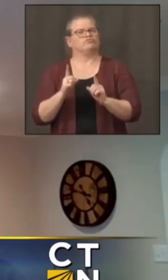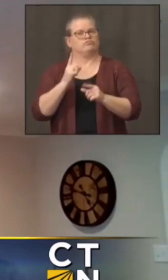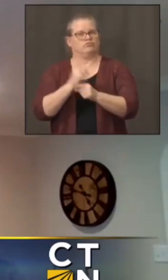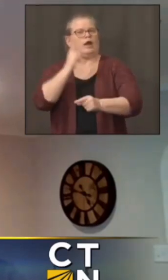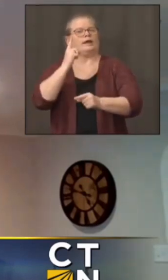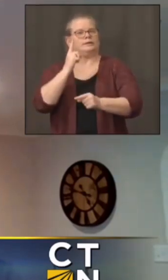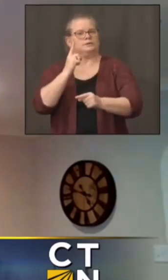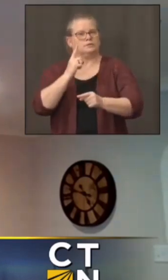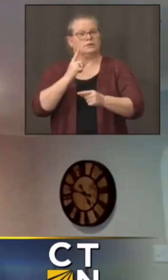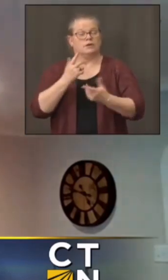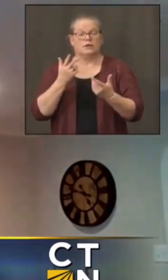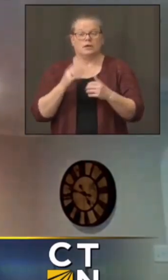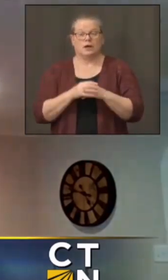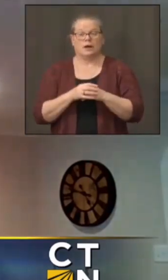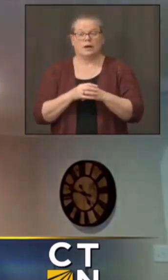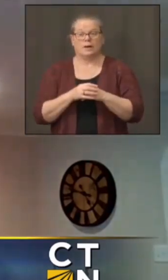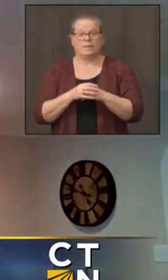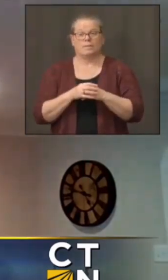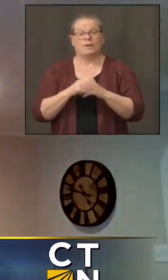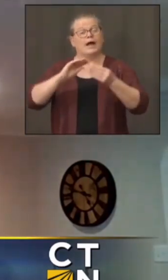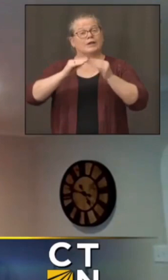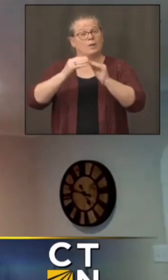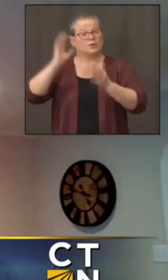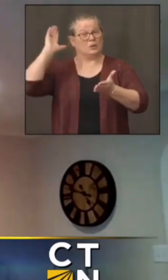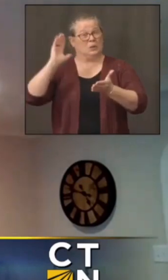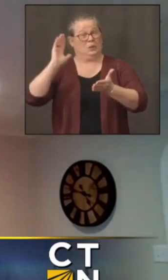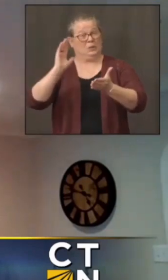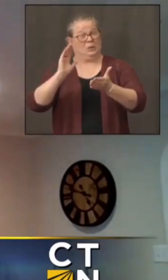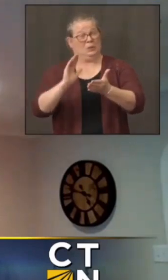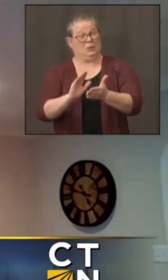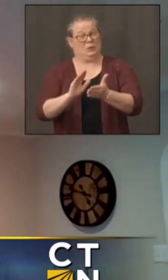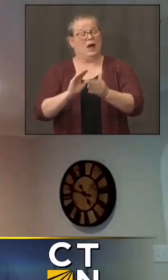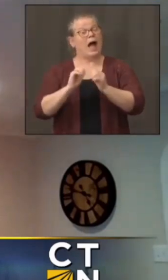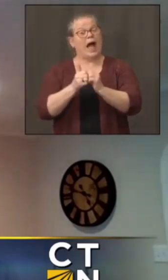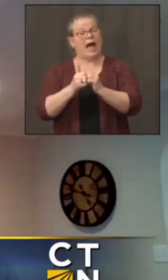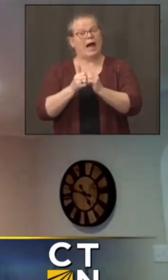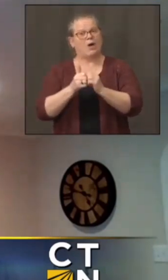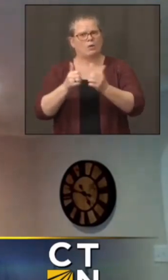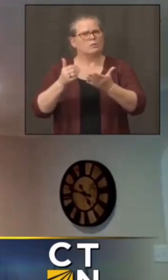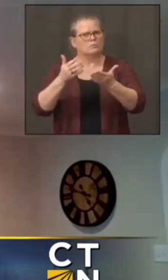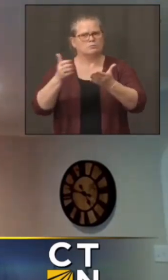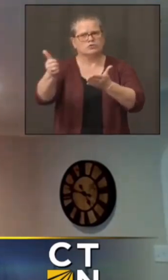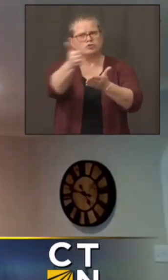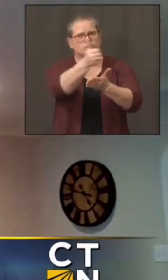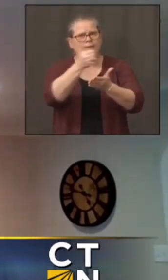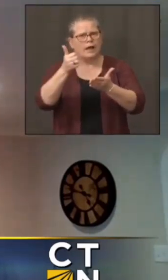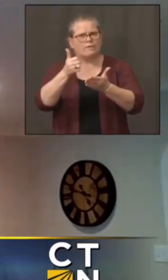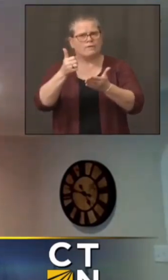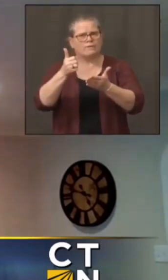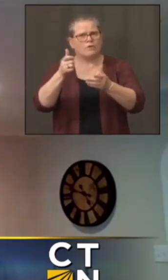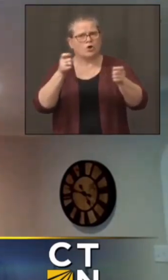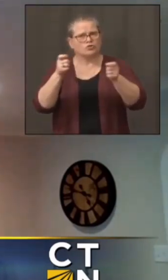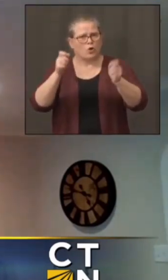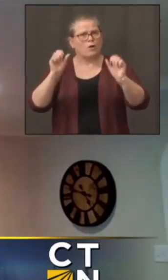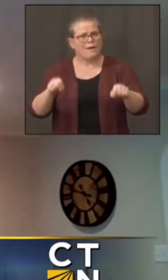of turning this around, is within our own personal control. It has to do with our behaviors,